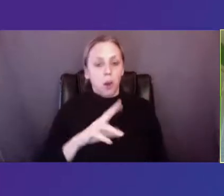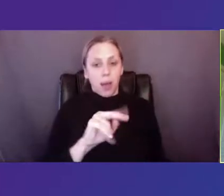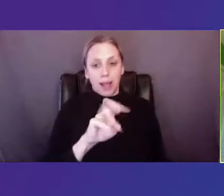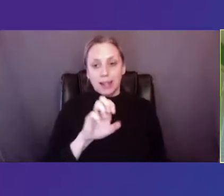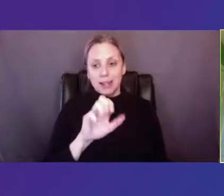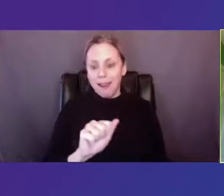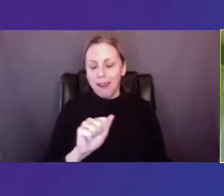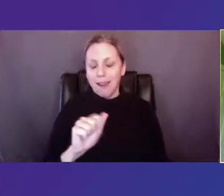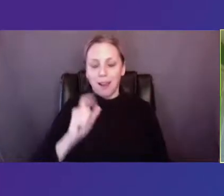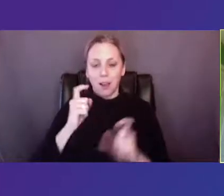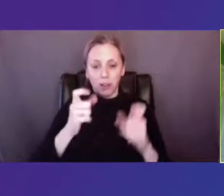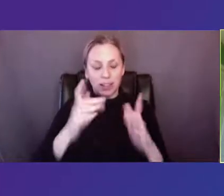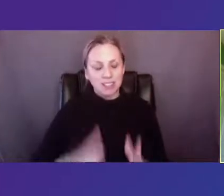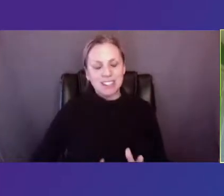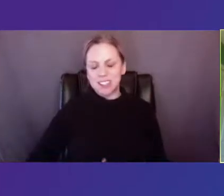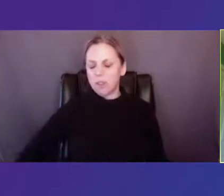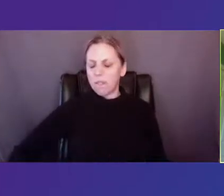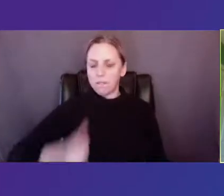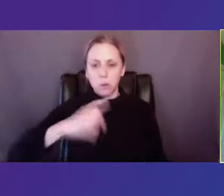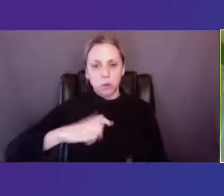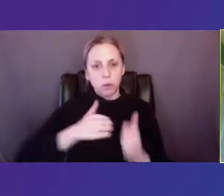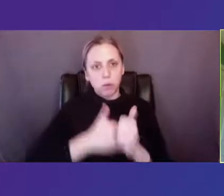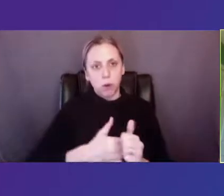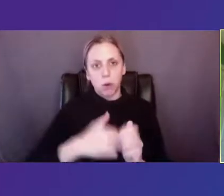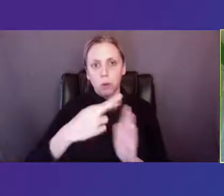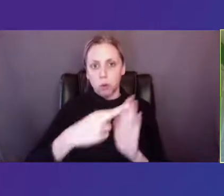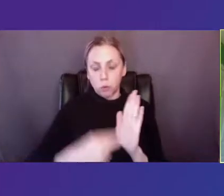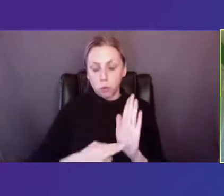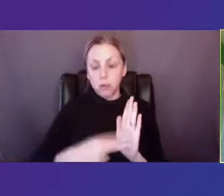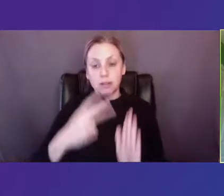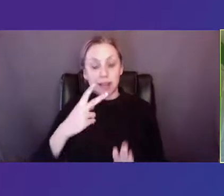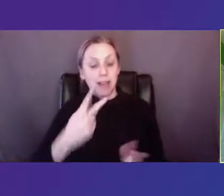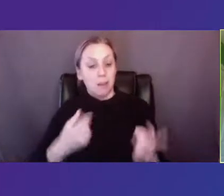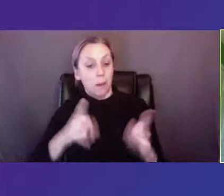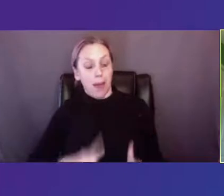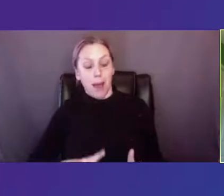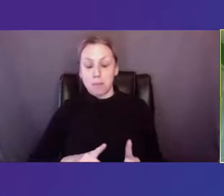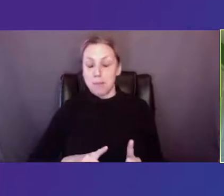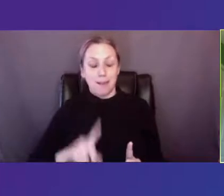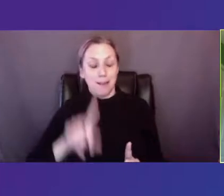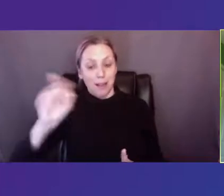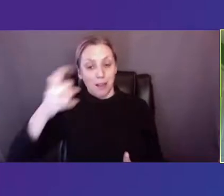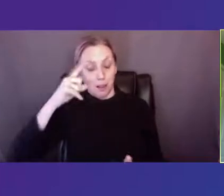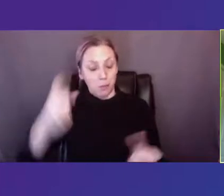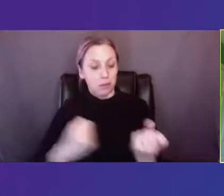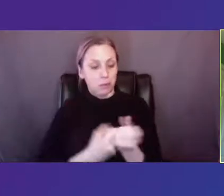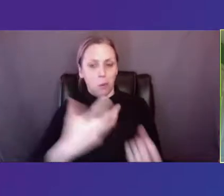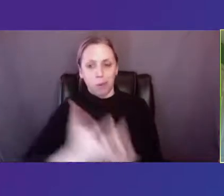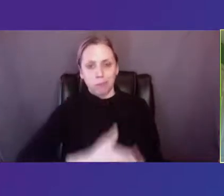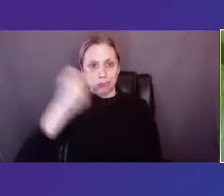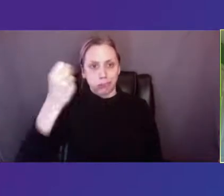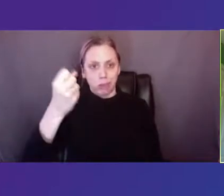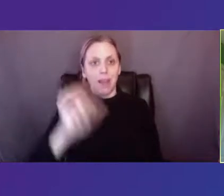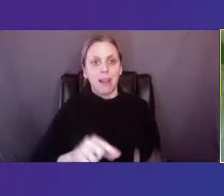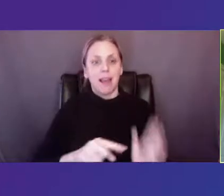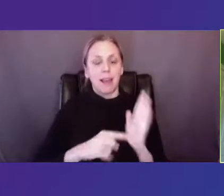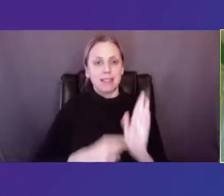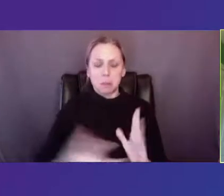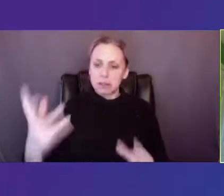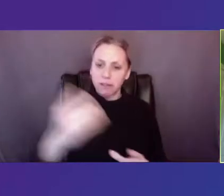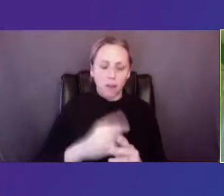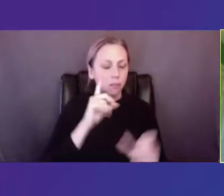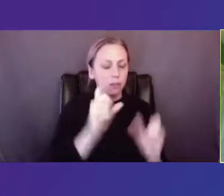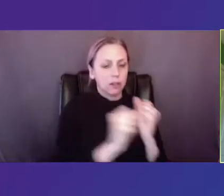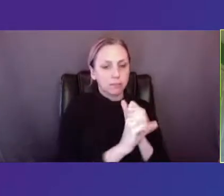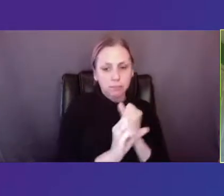to comply with these regulations and saw their support rescinded. These examples consumed the media, and certain